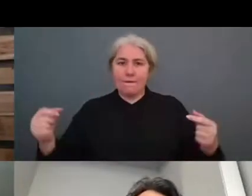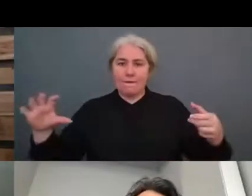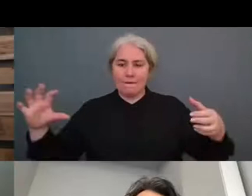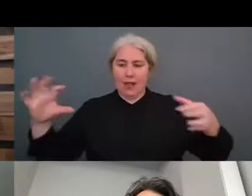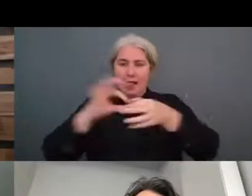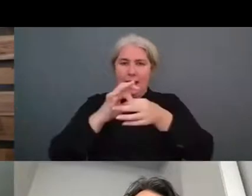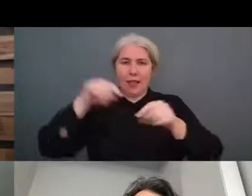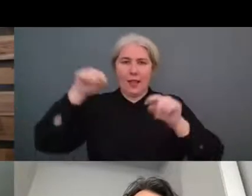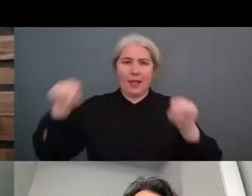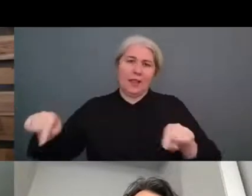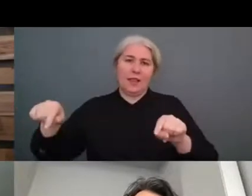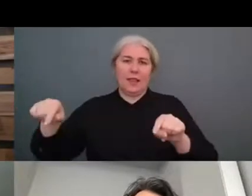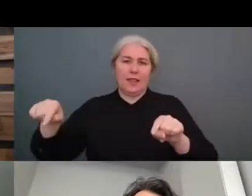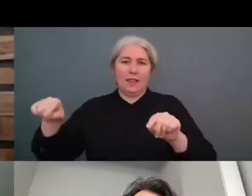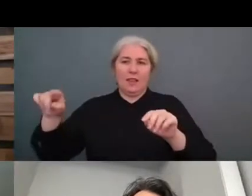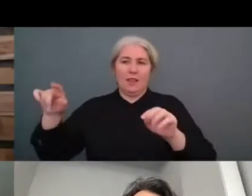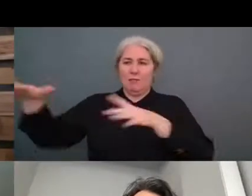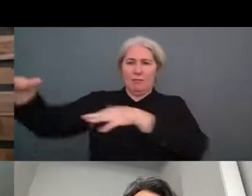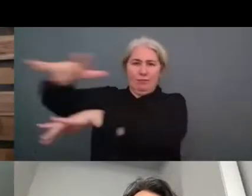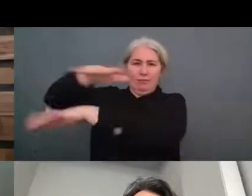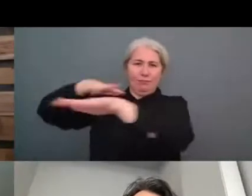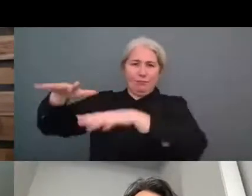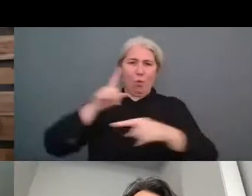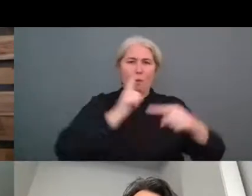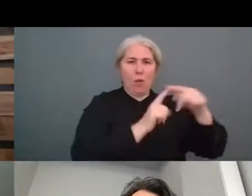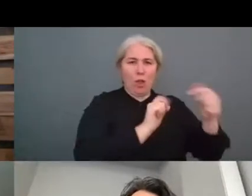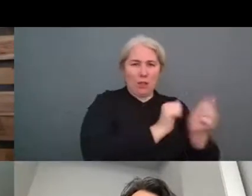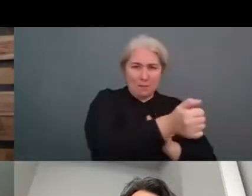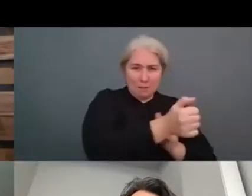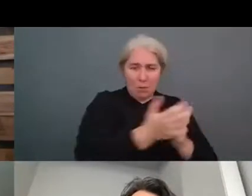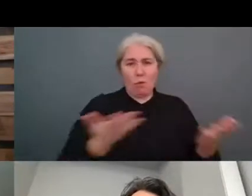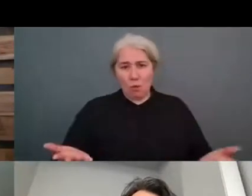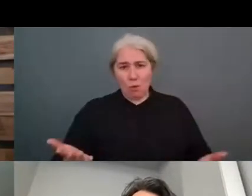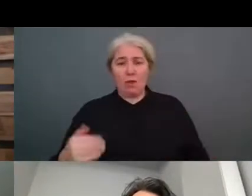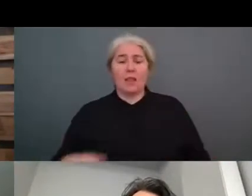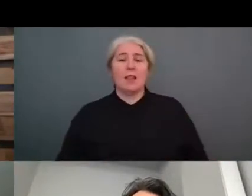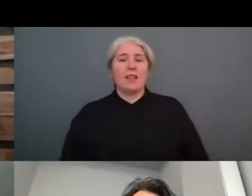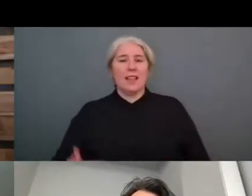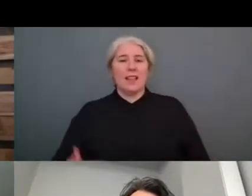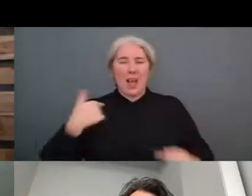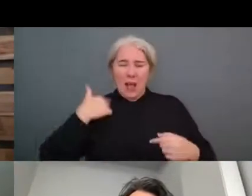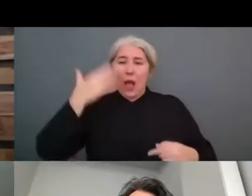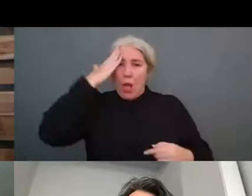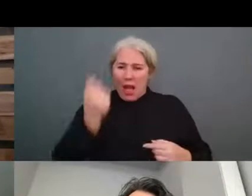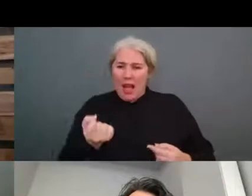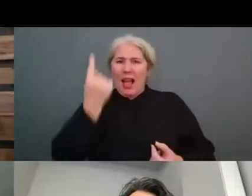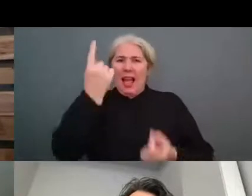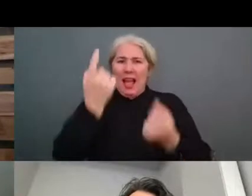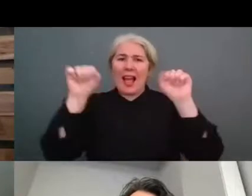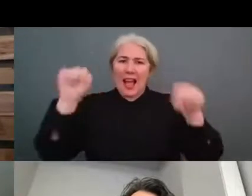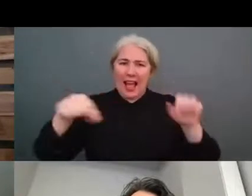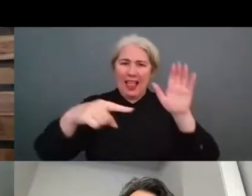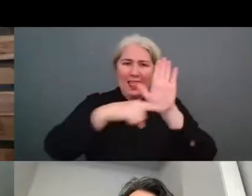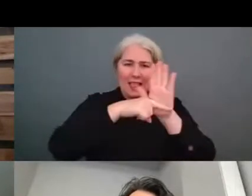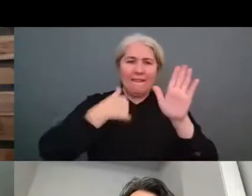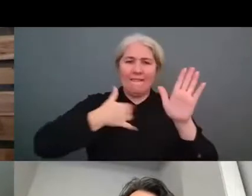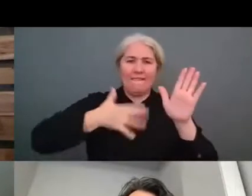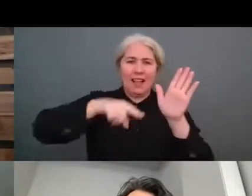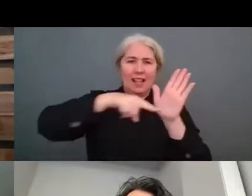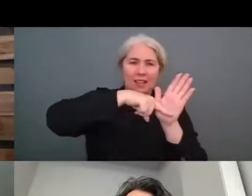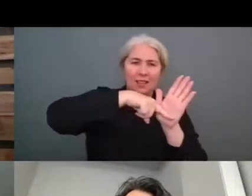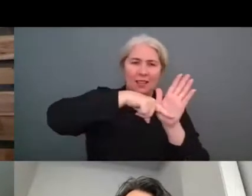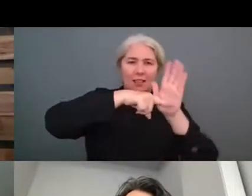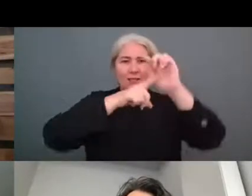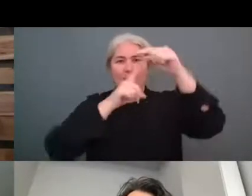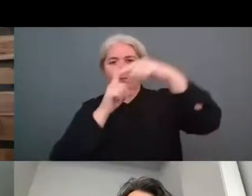um but it could be much more positive and we can turn it around and avoid all the potential you know negative aspects and we